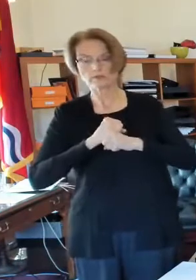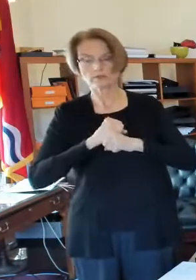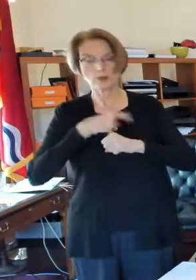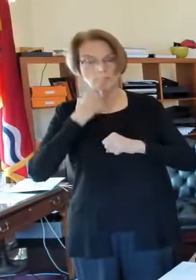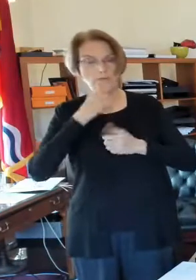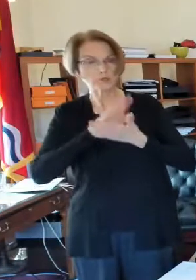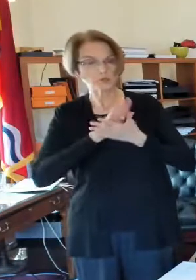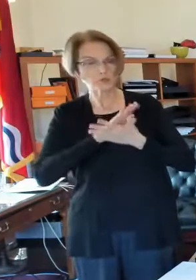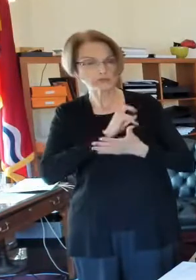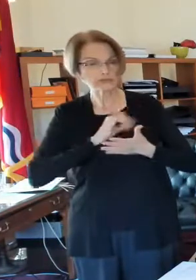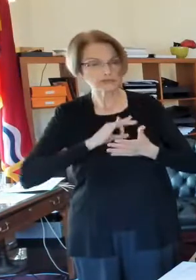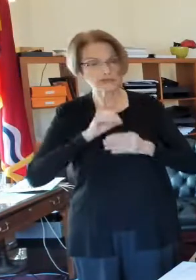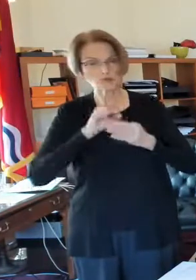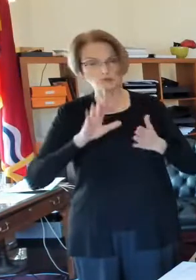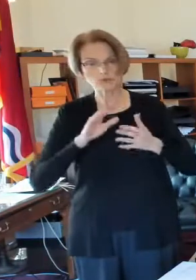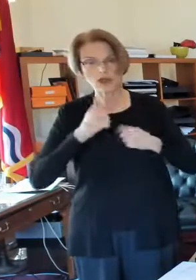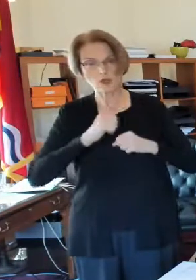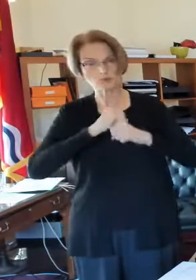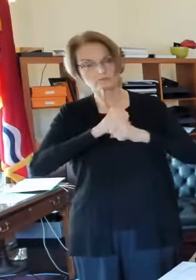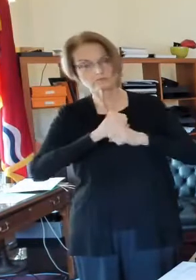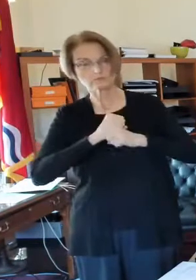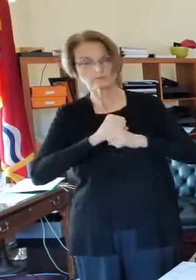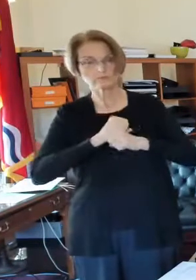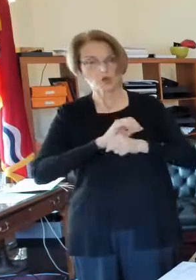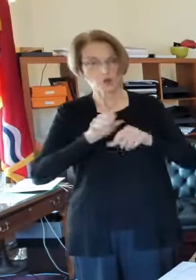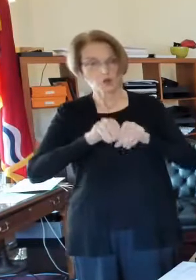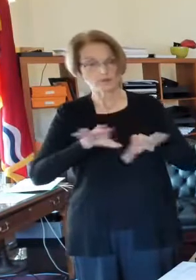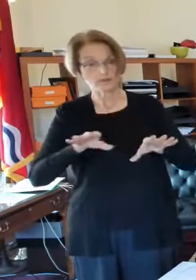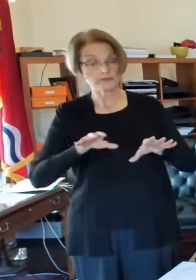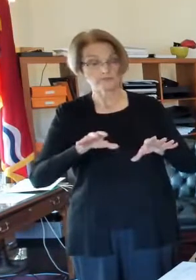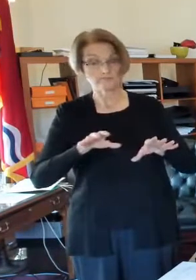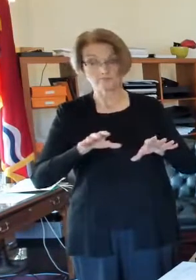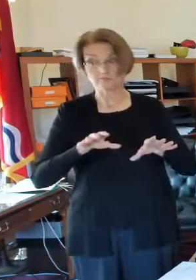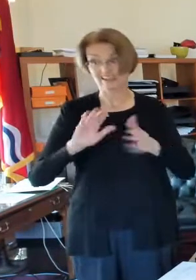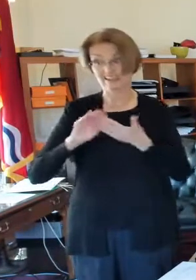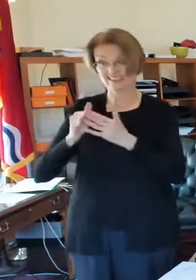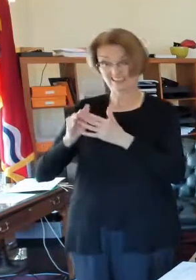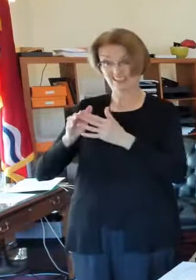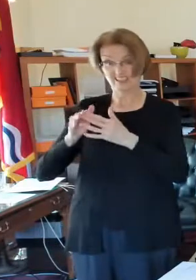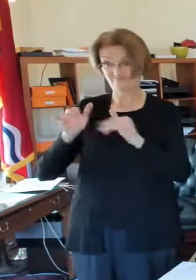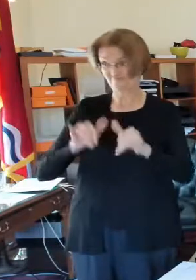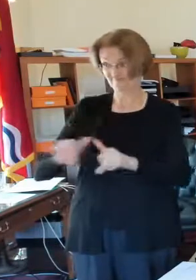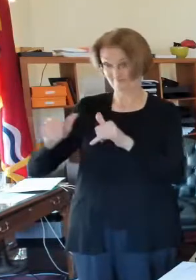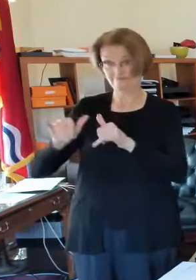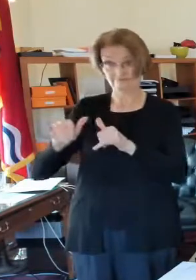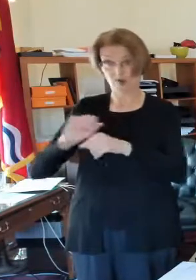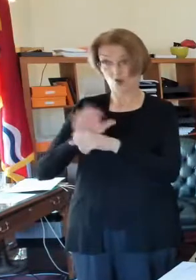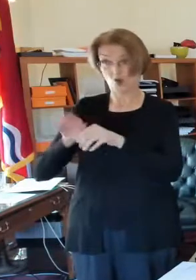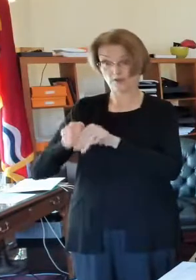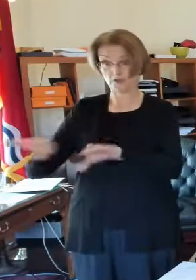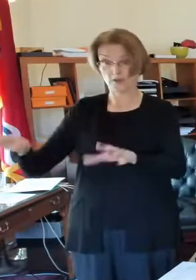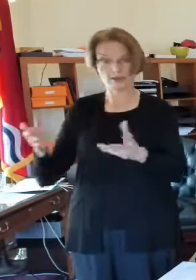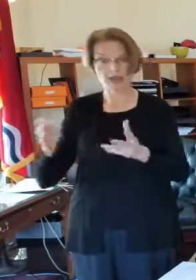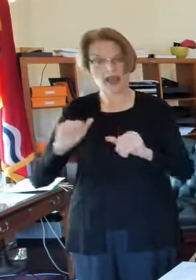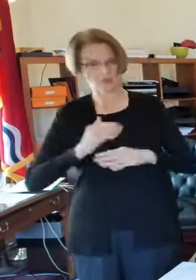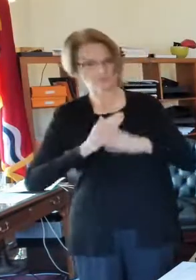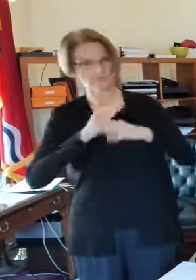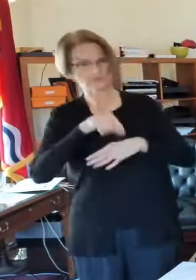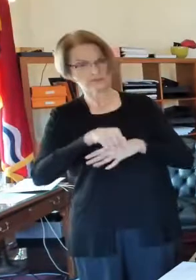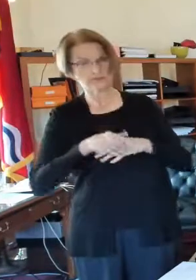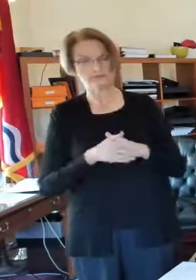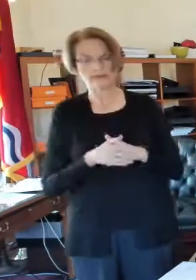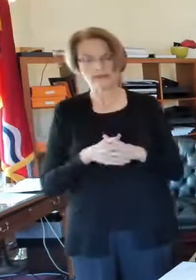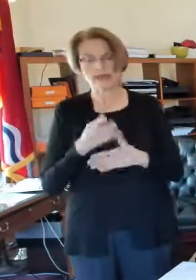she writes, and students, keep them safe as COVID cases continue to rise in the city? Well, as we heard last week from Dr.